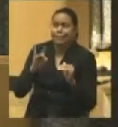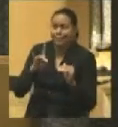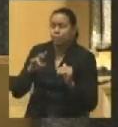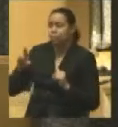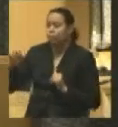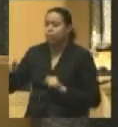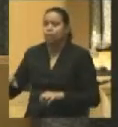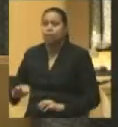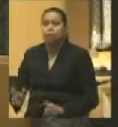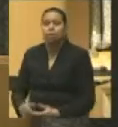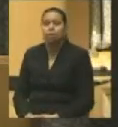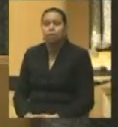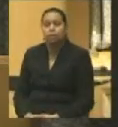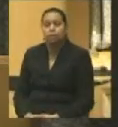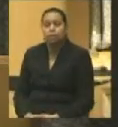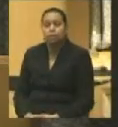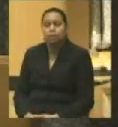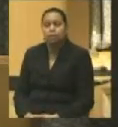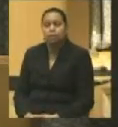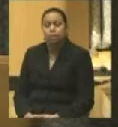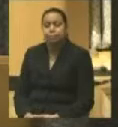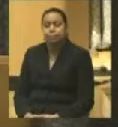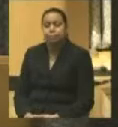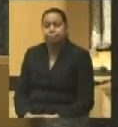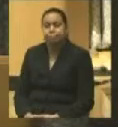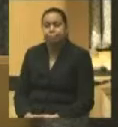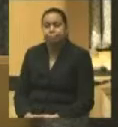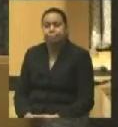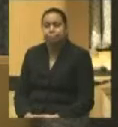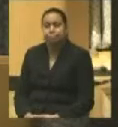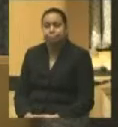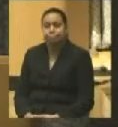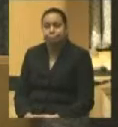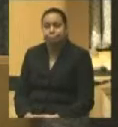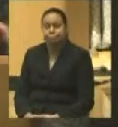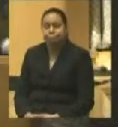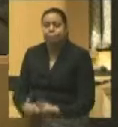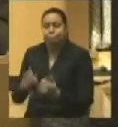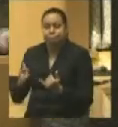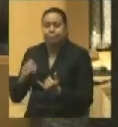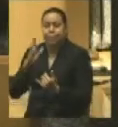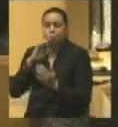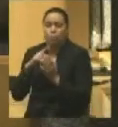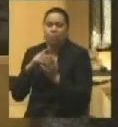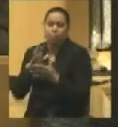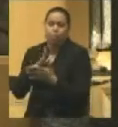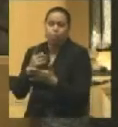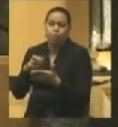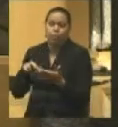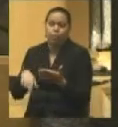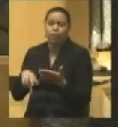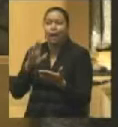did not. And, now, I'm going to give you just one result. I know election